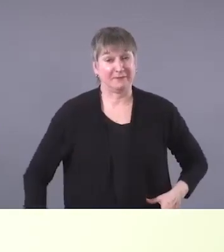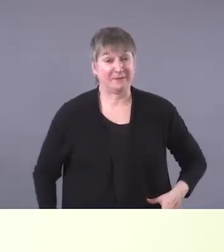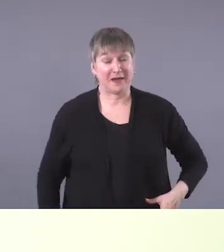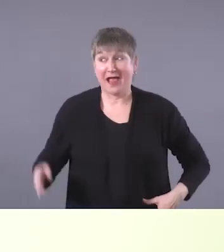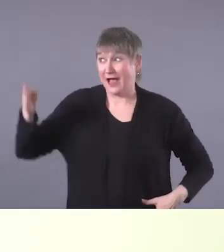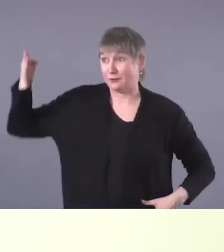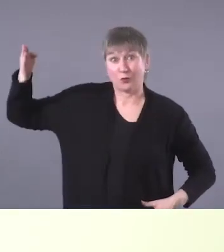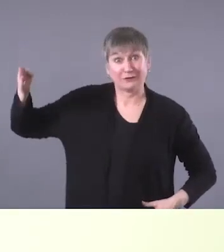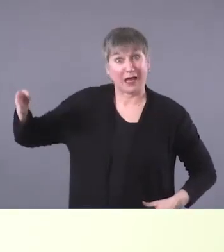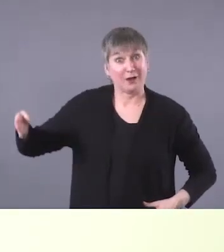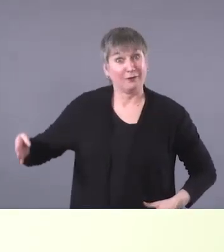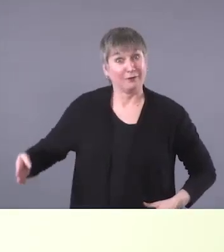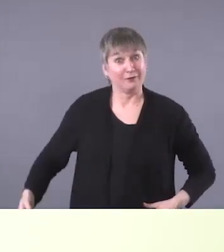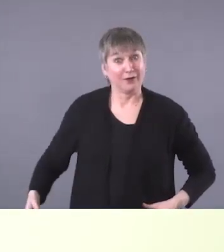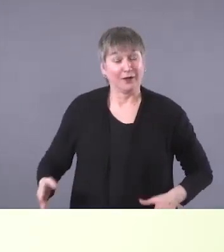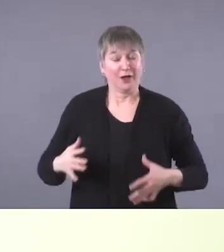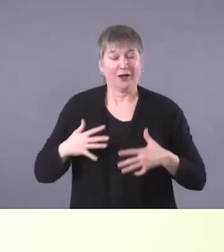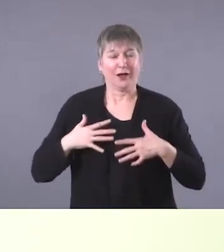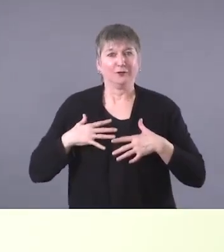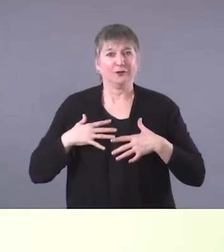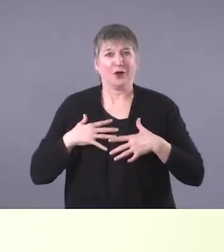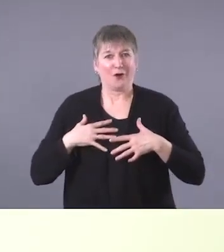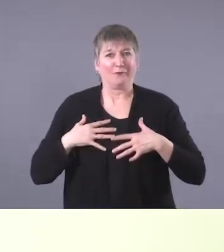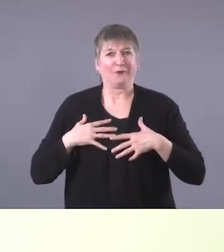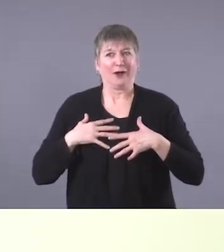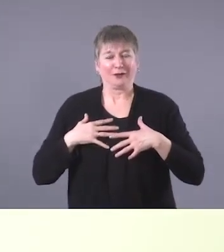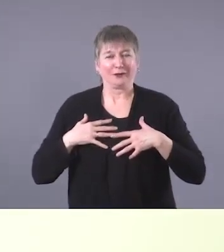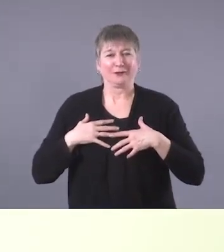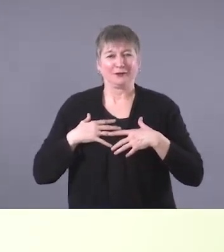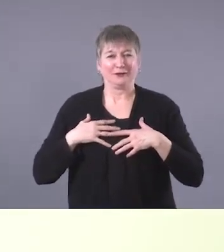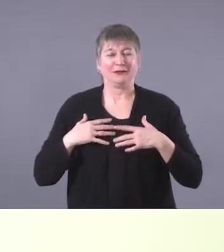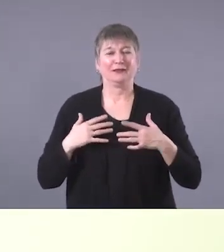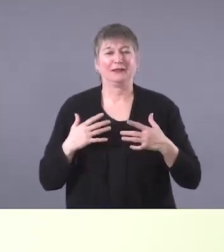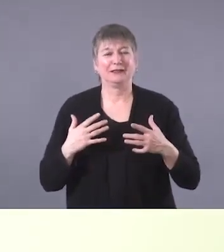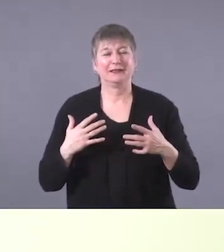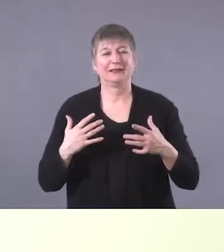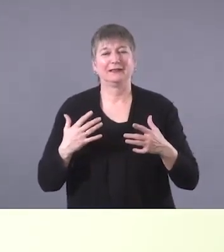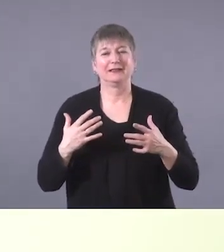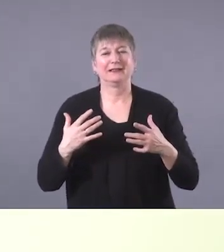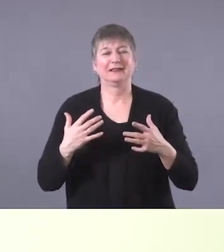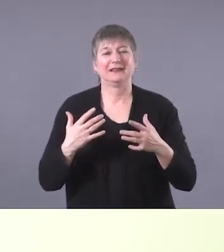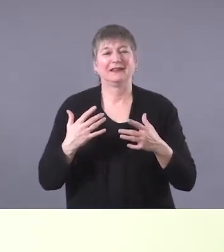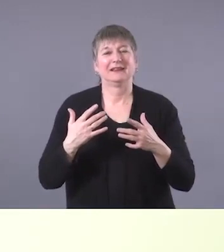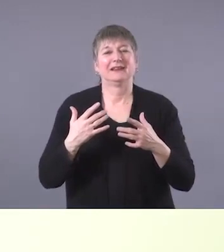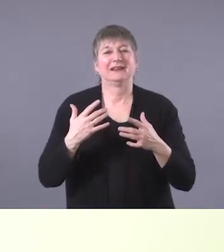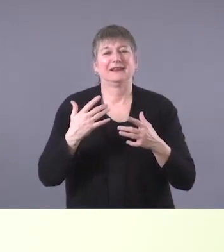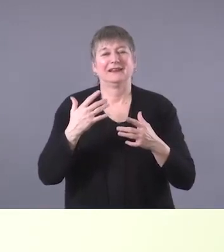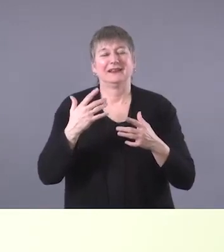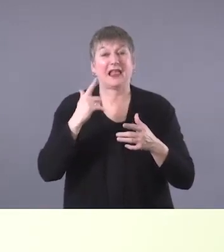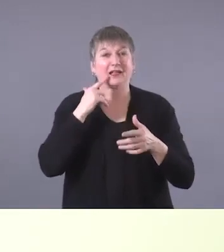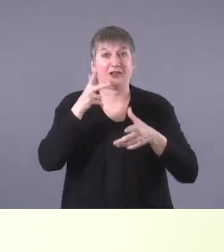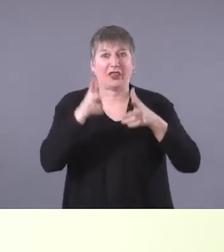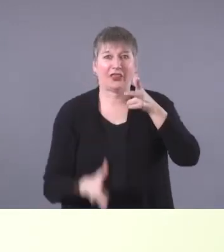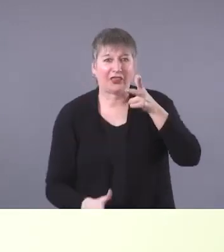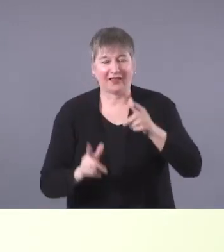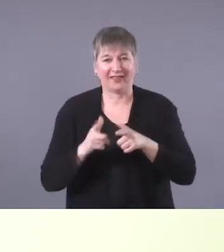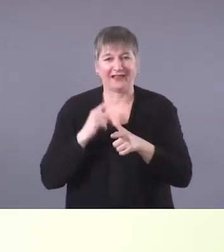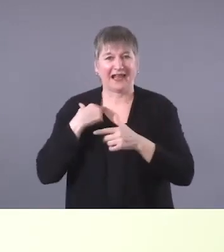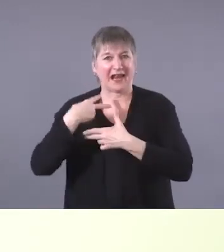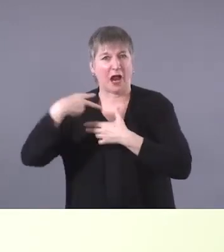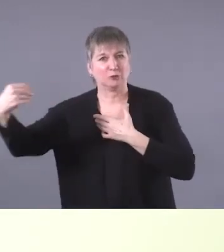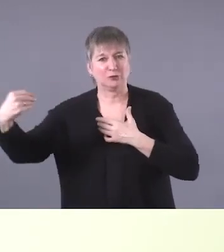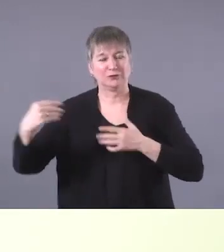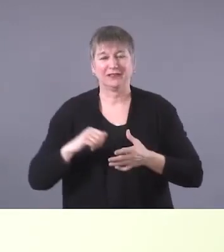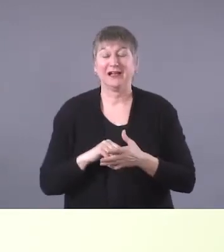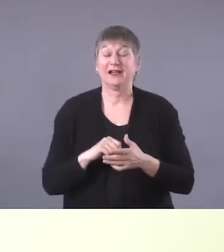nerve wracking, but yeah, so you, there's three ways into, to Fox Lake, depending on the time of year. So you either fly in or you have to